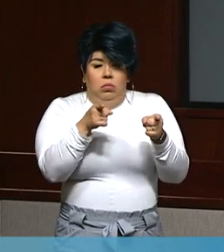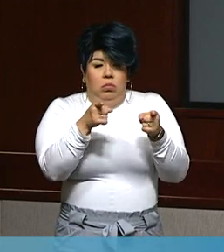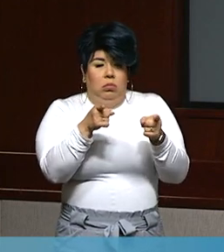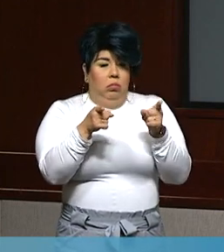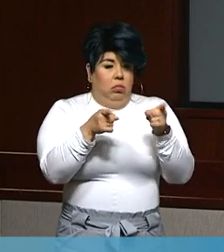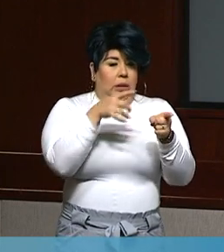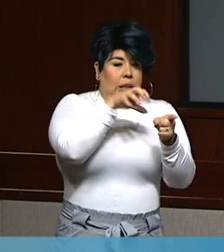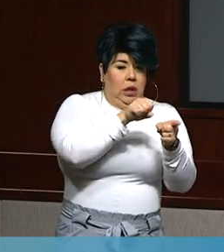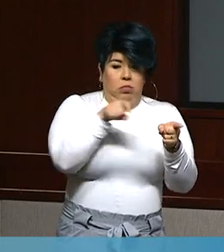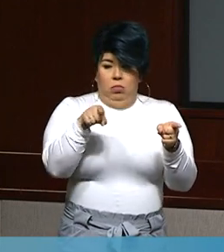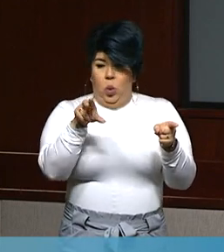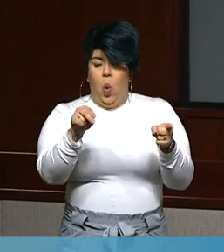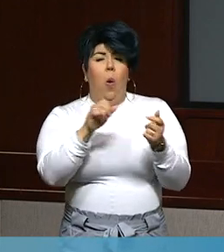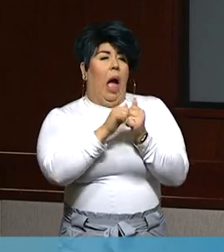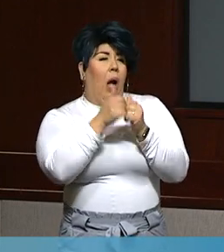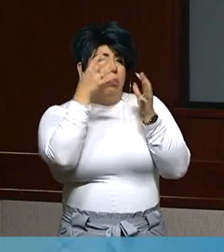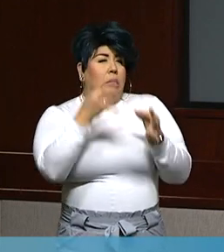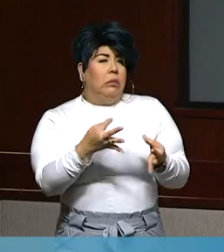ones are not?